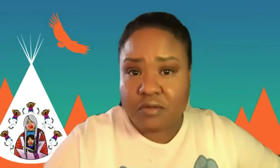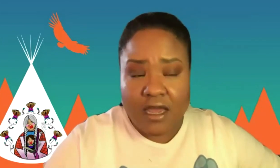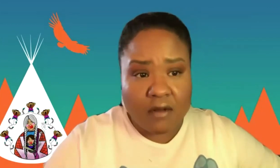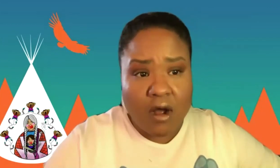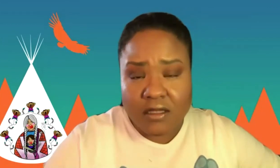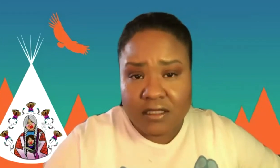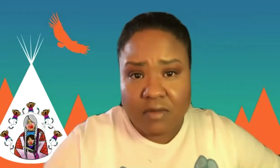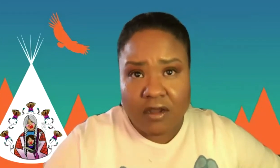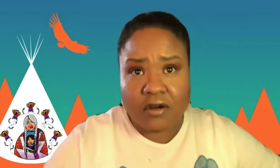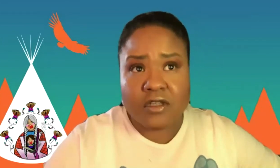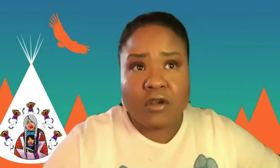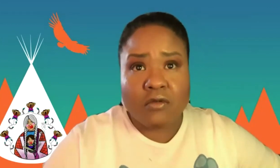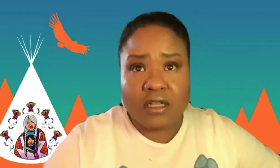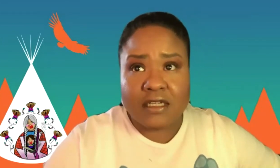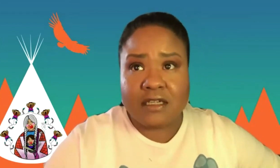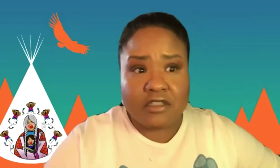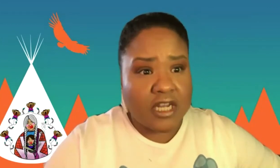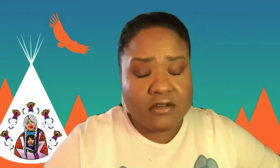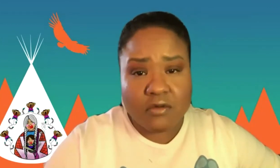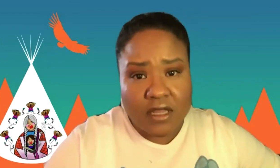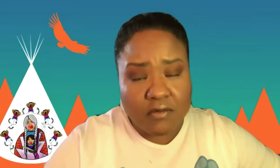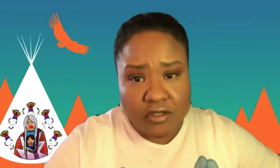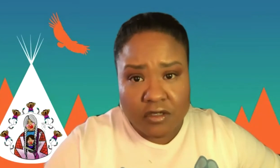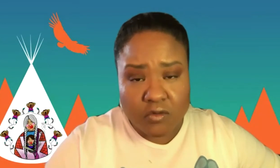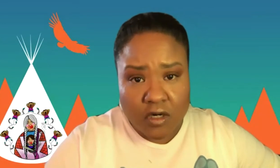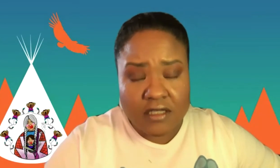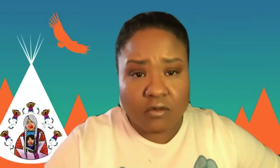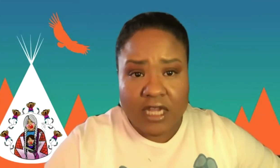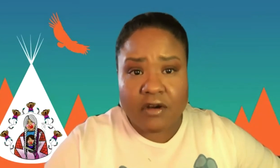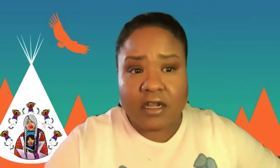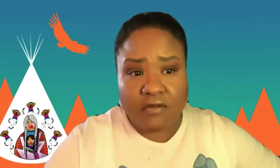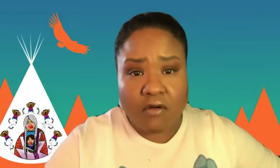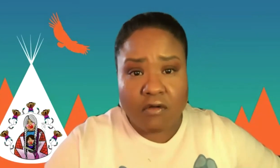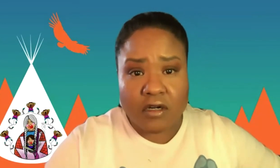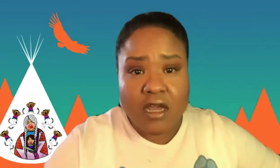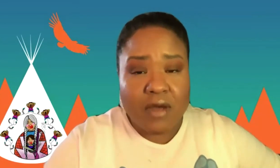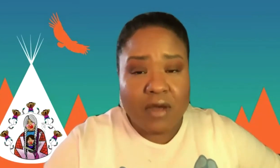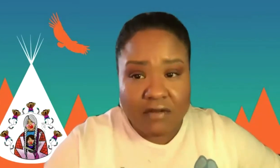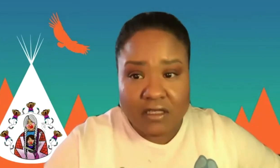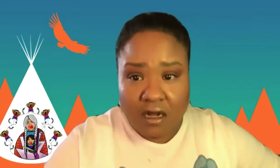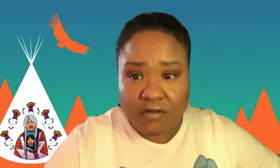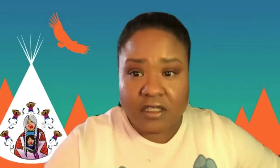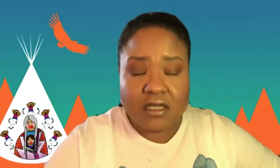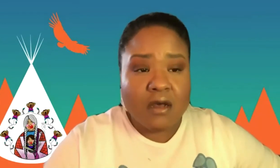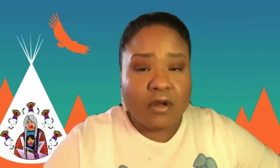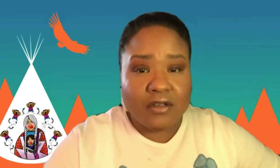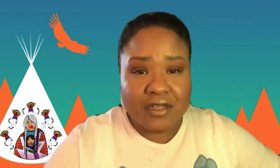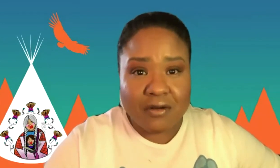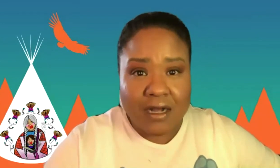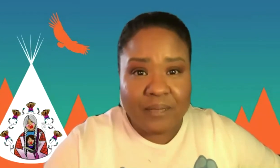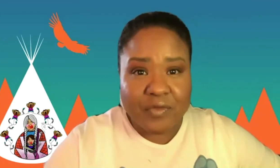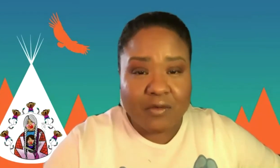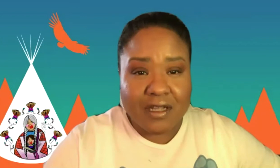leadership and policymakers really does change the way that we do this work. And so we're carrying it forward by way of this conference, but